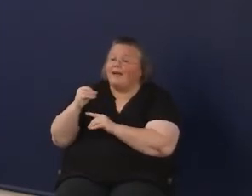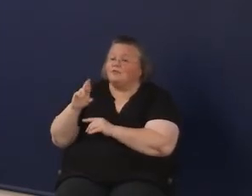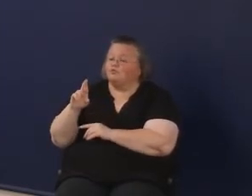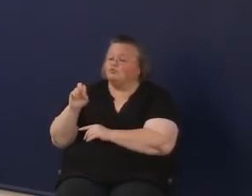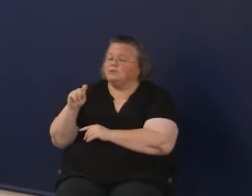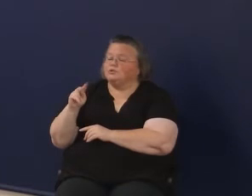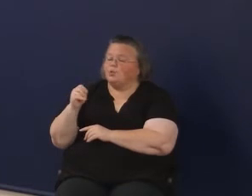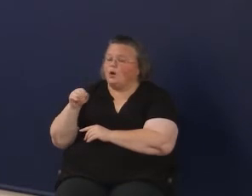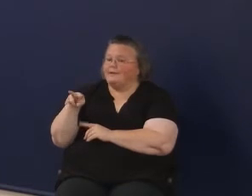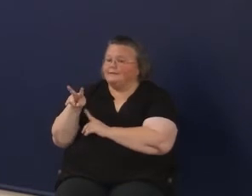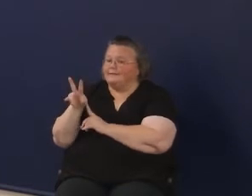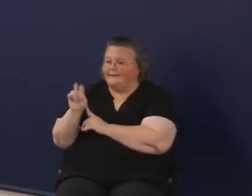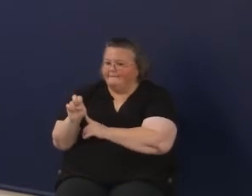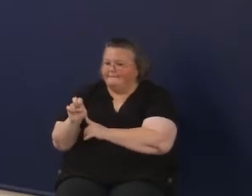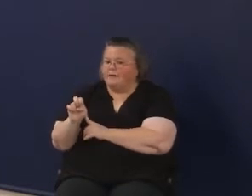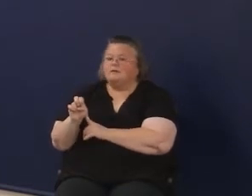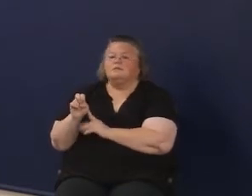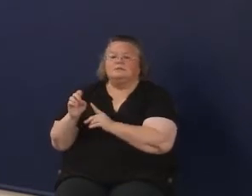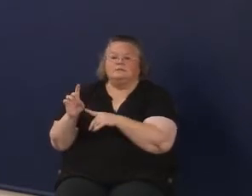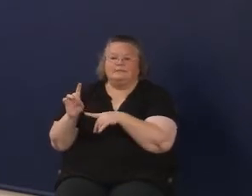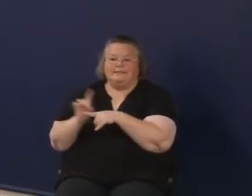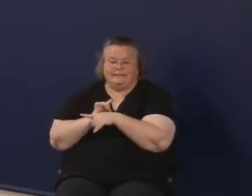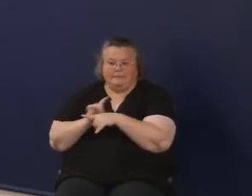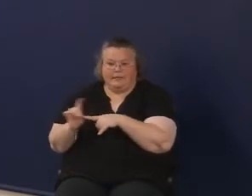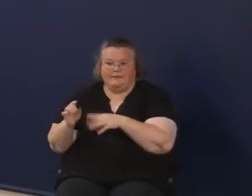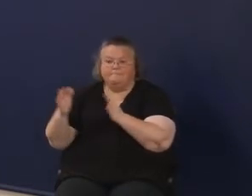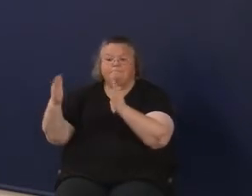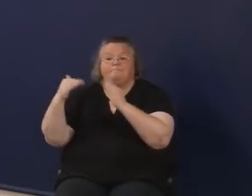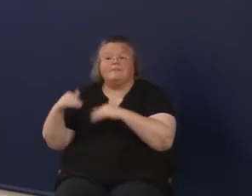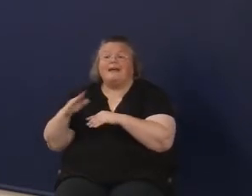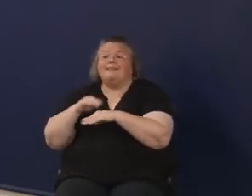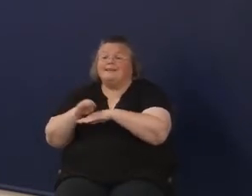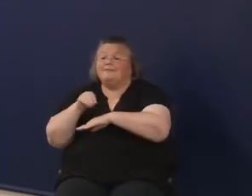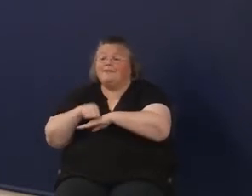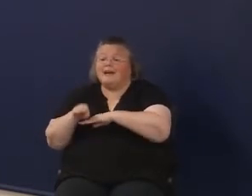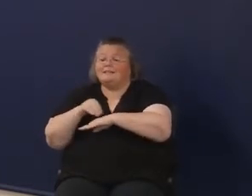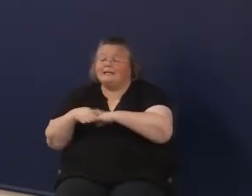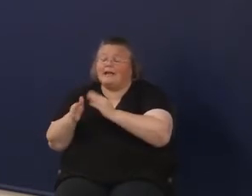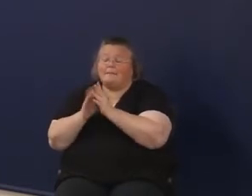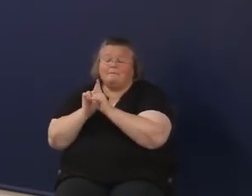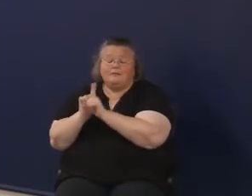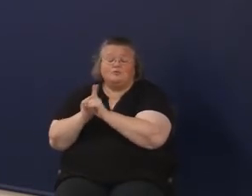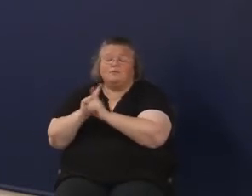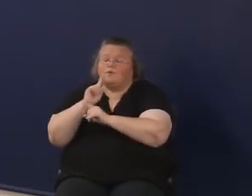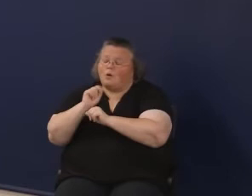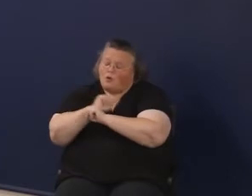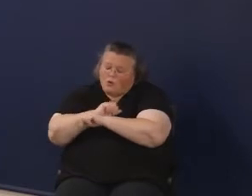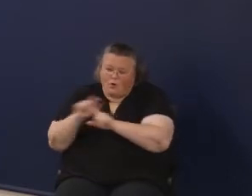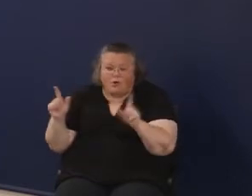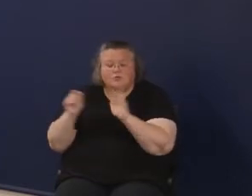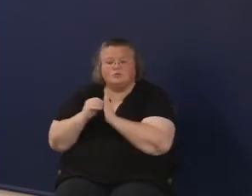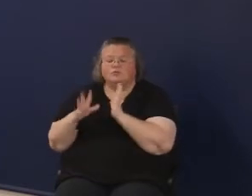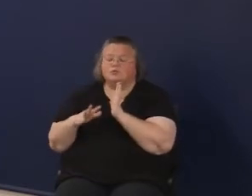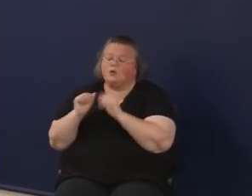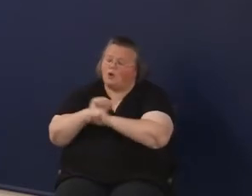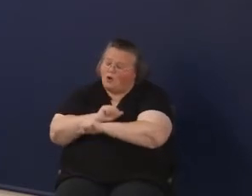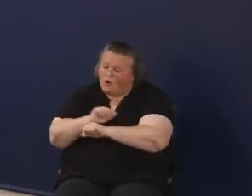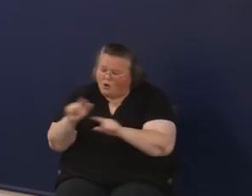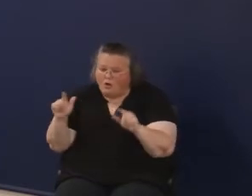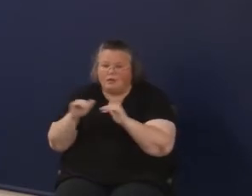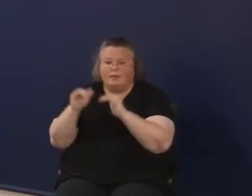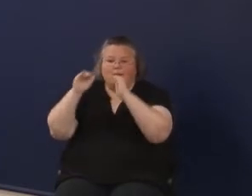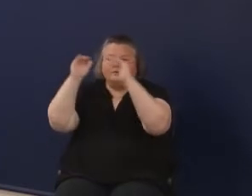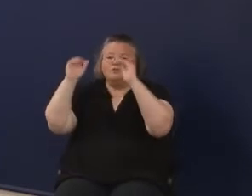discipline and in robust advising and mentoring for all students at all levels of all abilities.